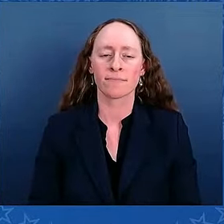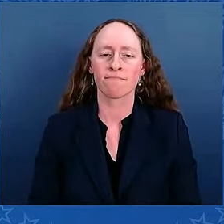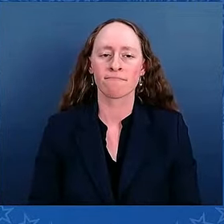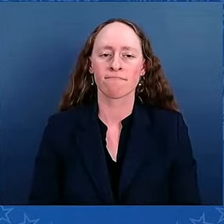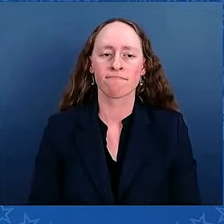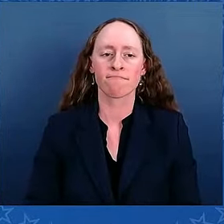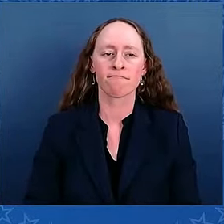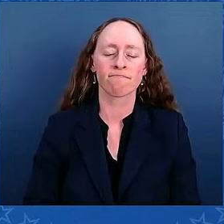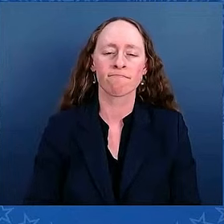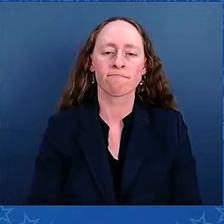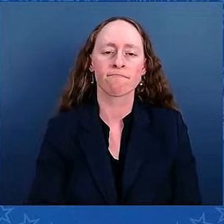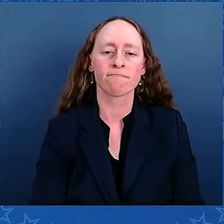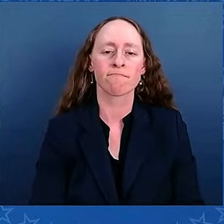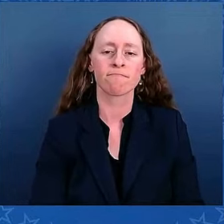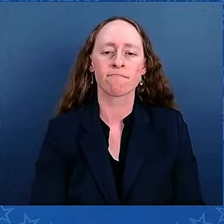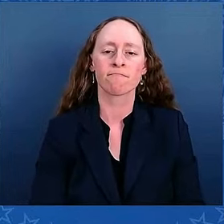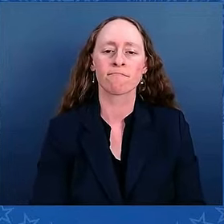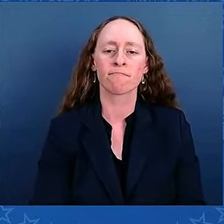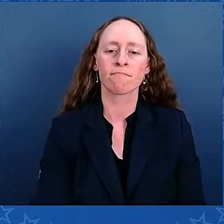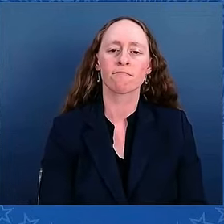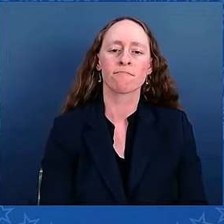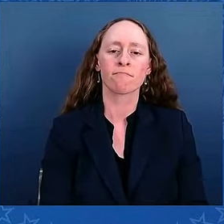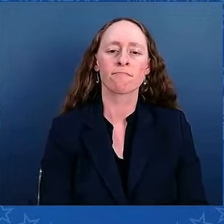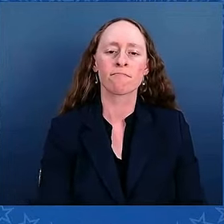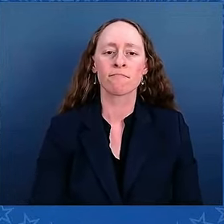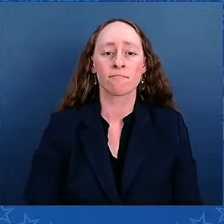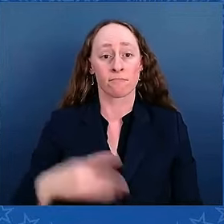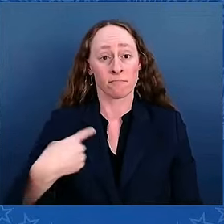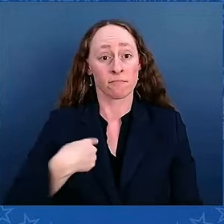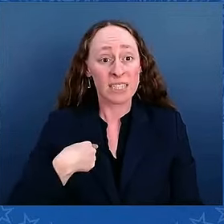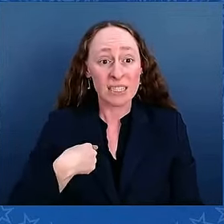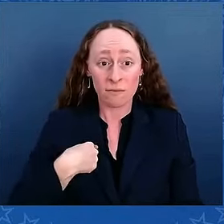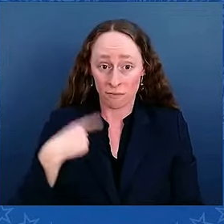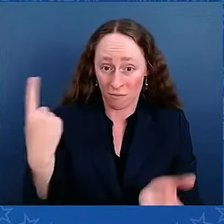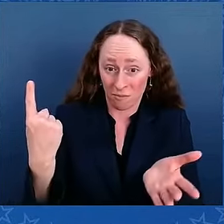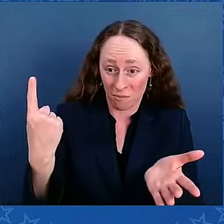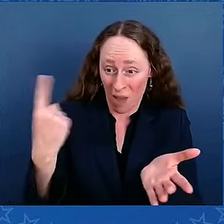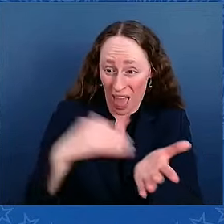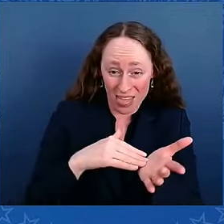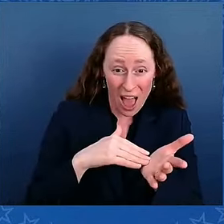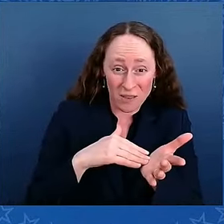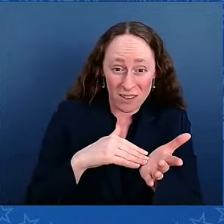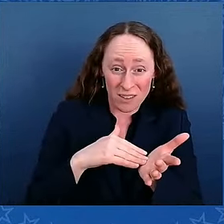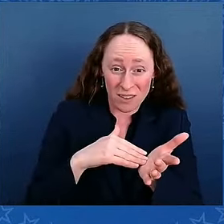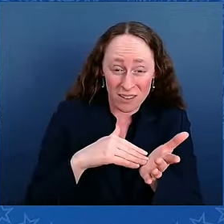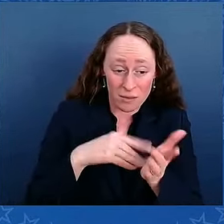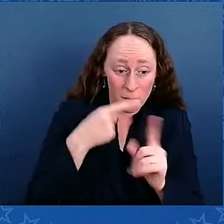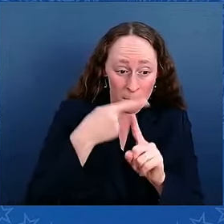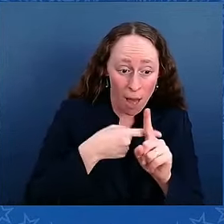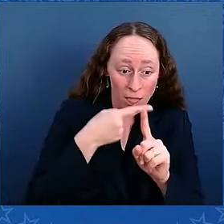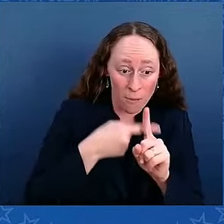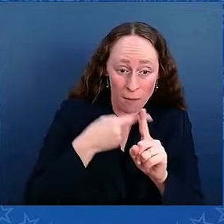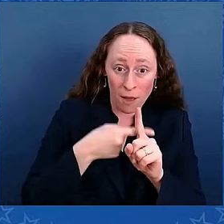So for me personally, that was a thousand a month restored. And I got a back paycheck for $37,000.